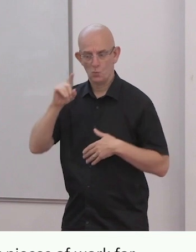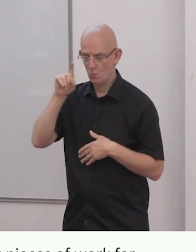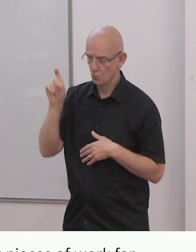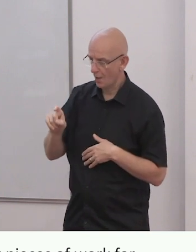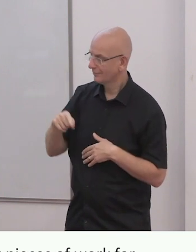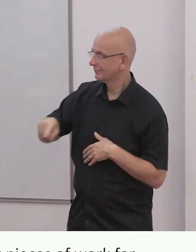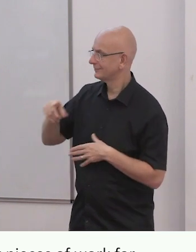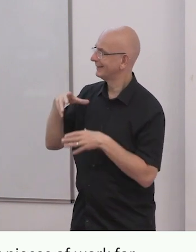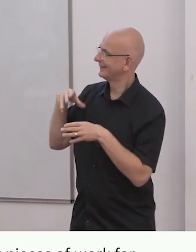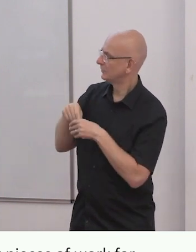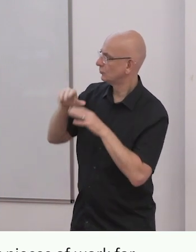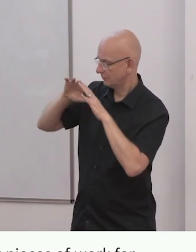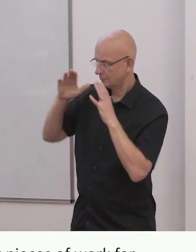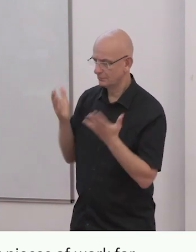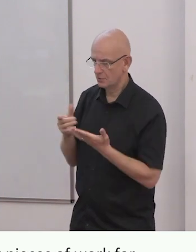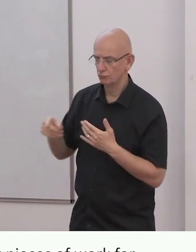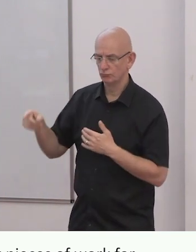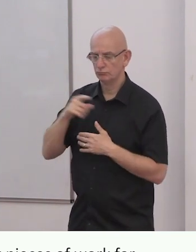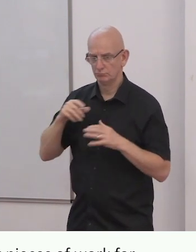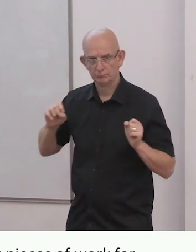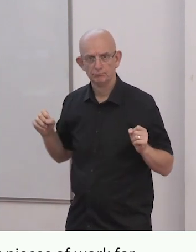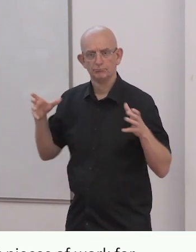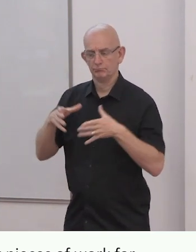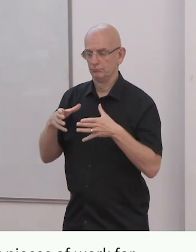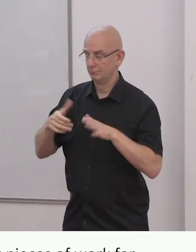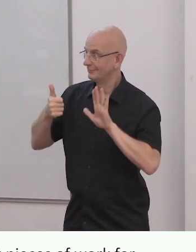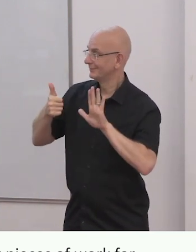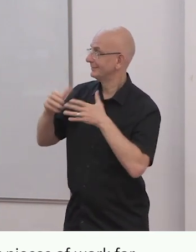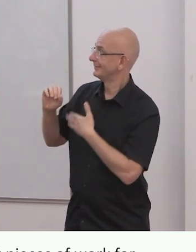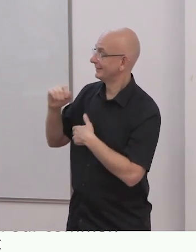of the issues that really drives our work.